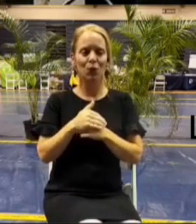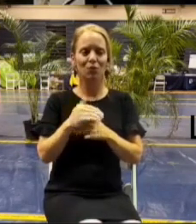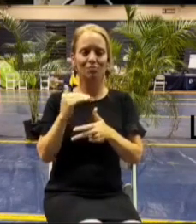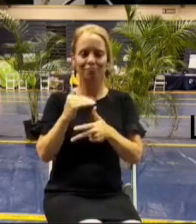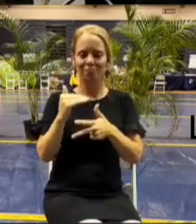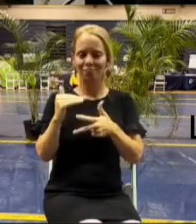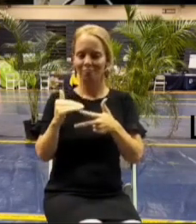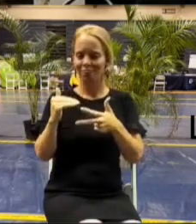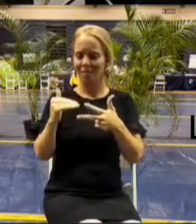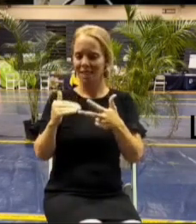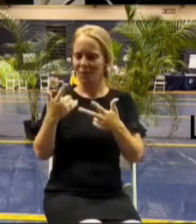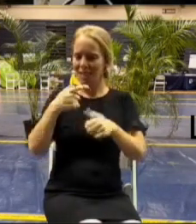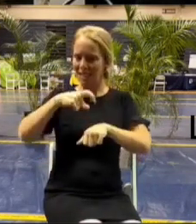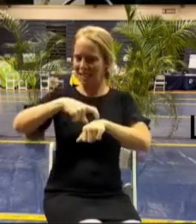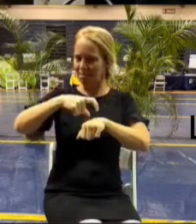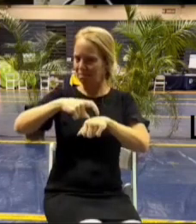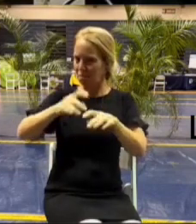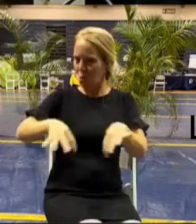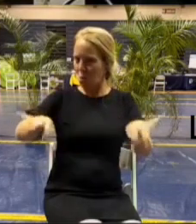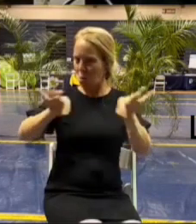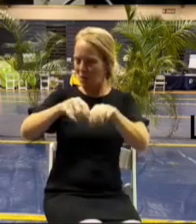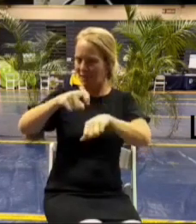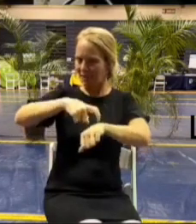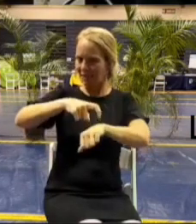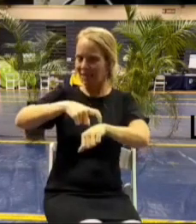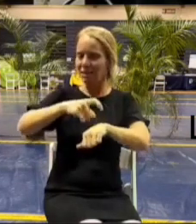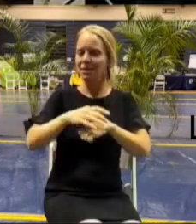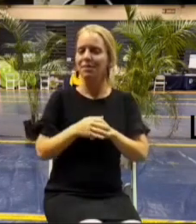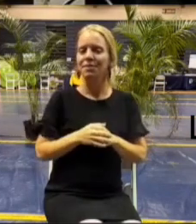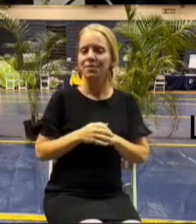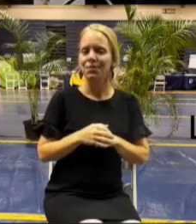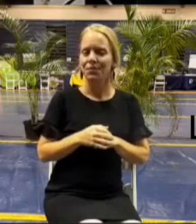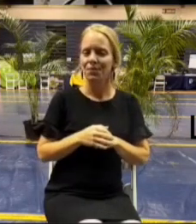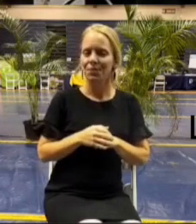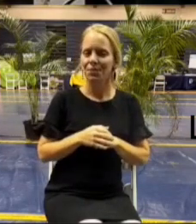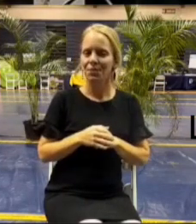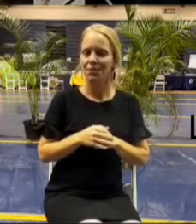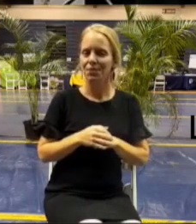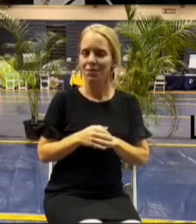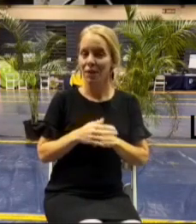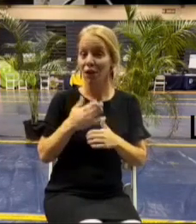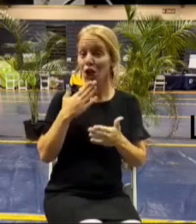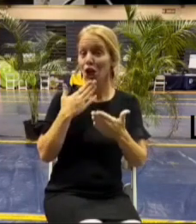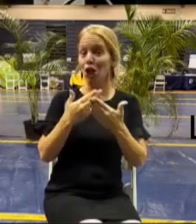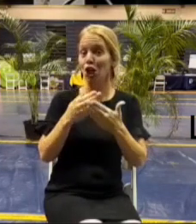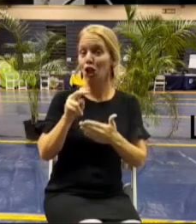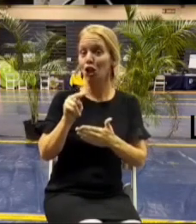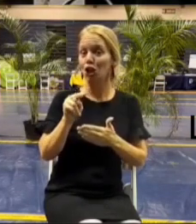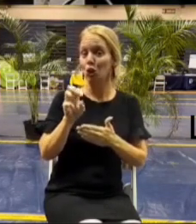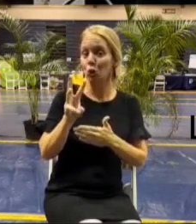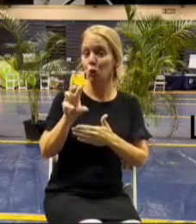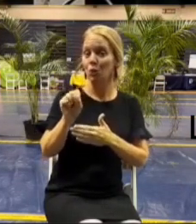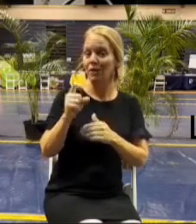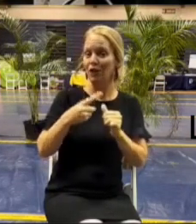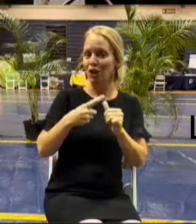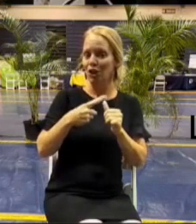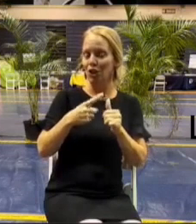kind of timely and so i'll start with the the good news first um